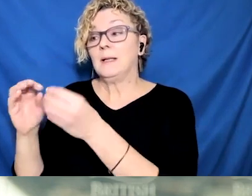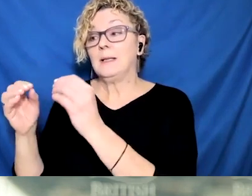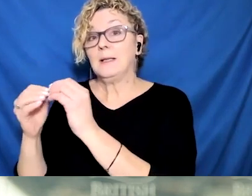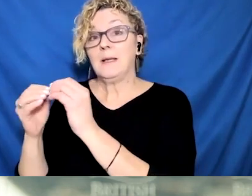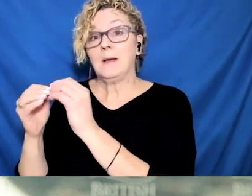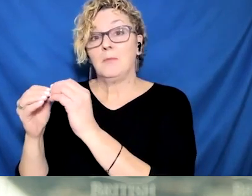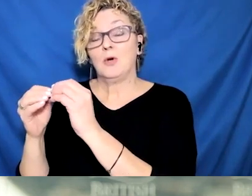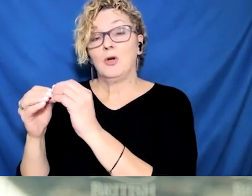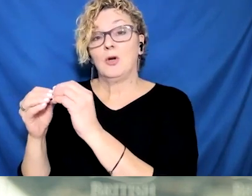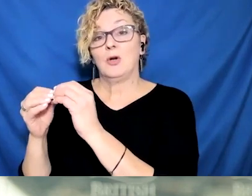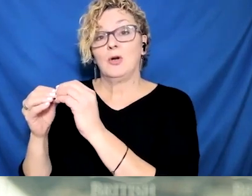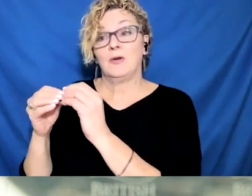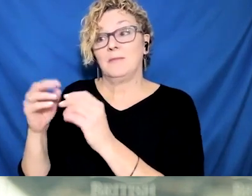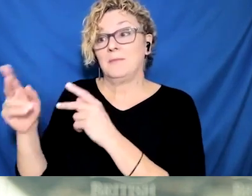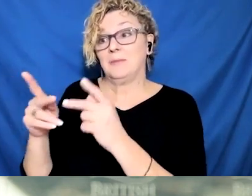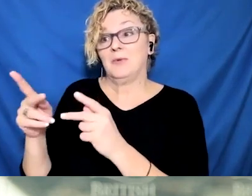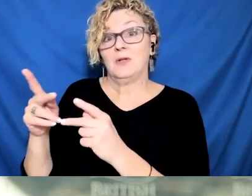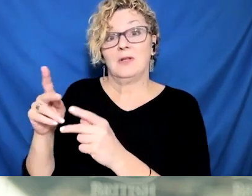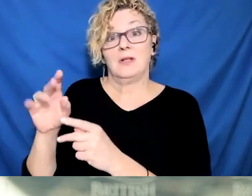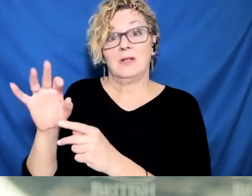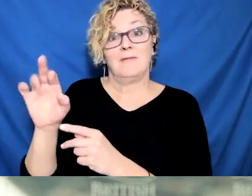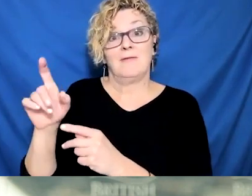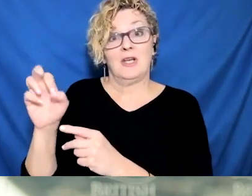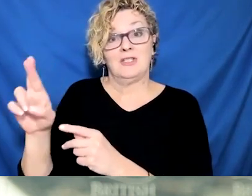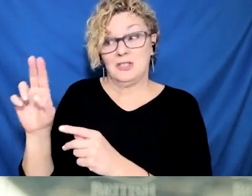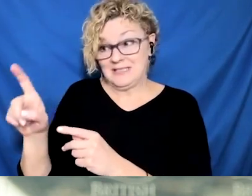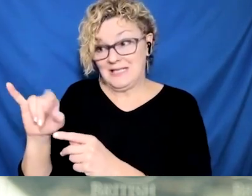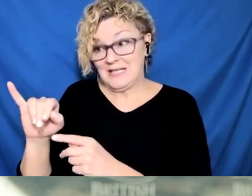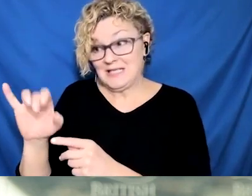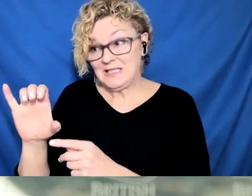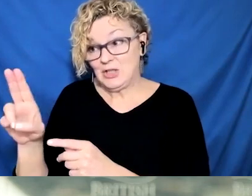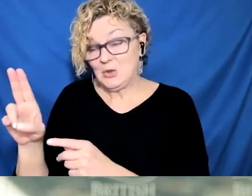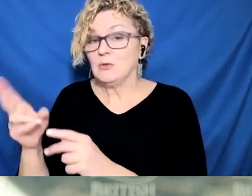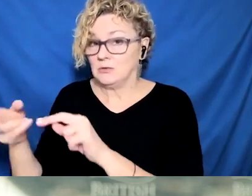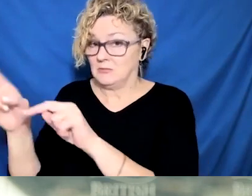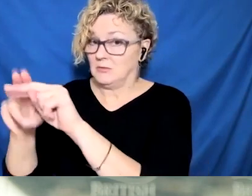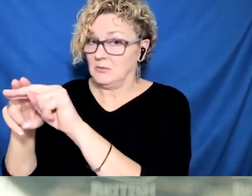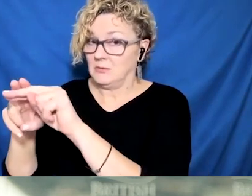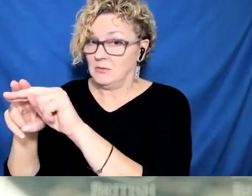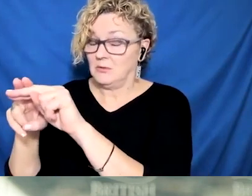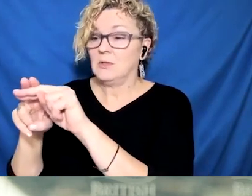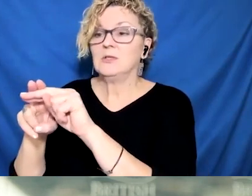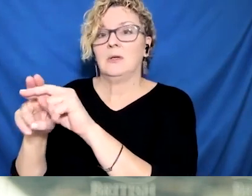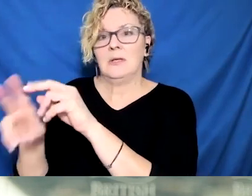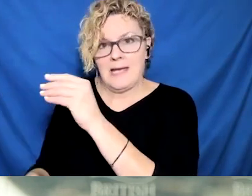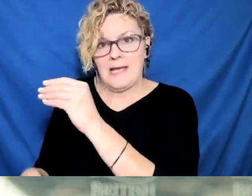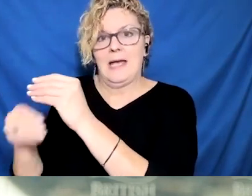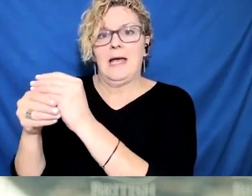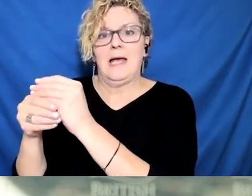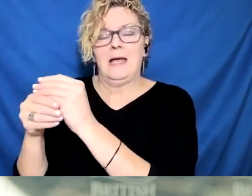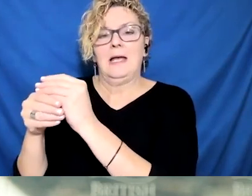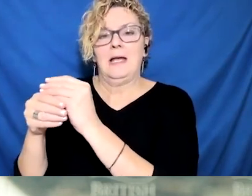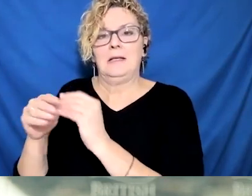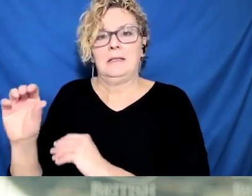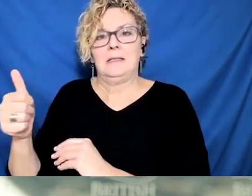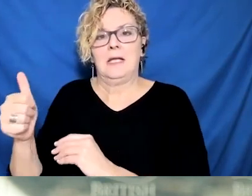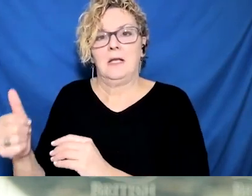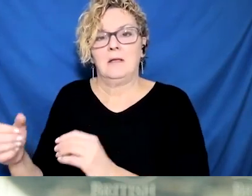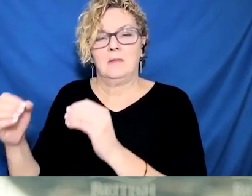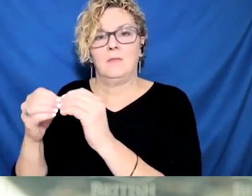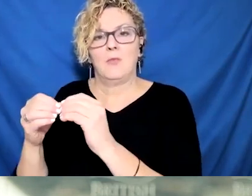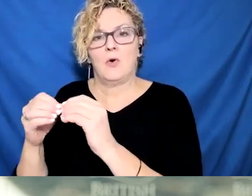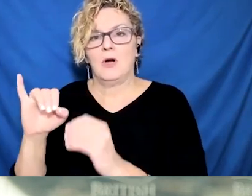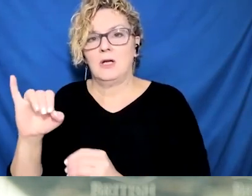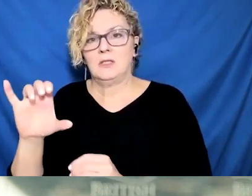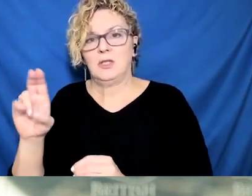as soon as possible. The services that we are delaying currently to support core services to our healthcare system, that will